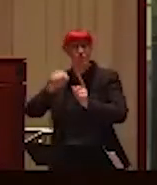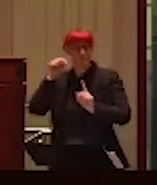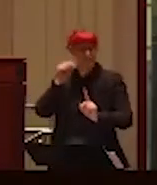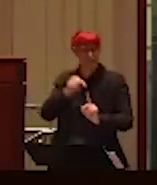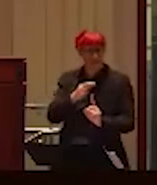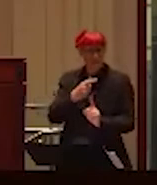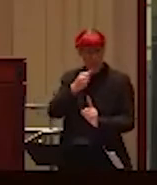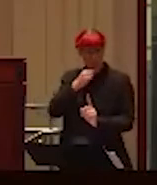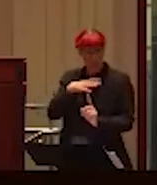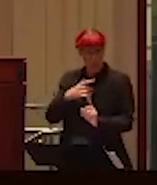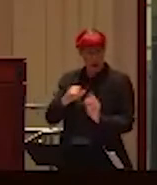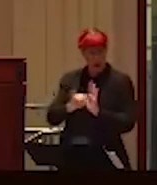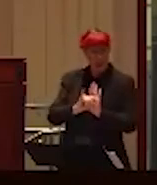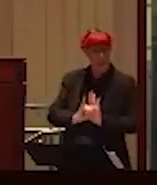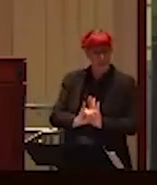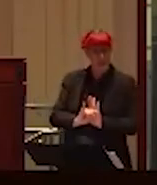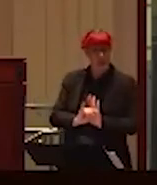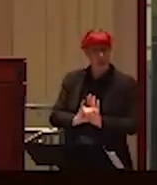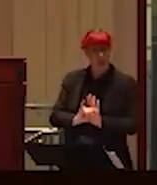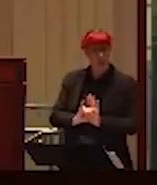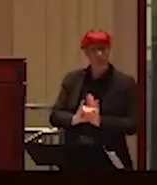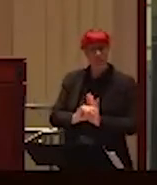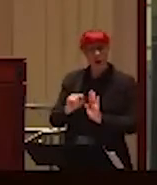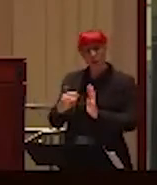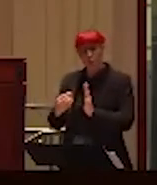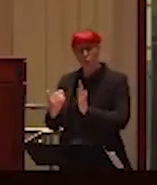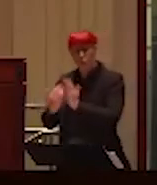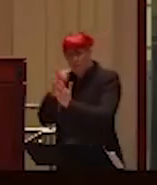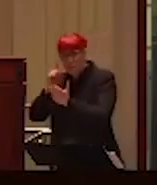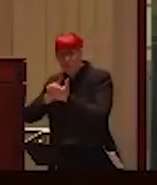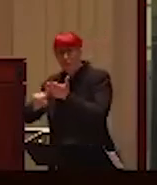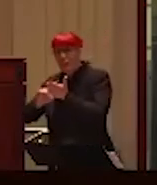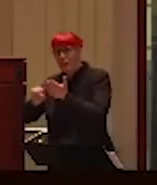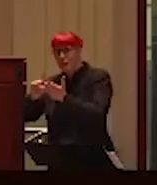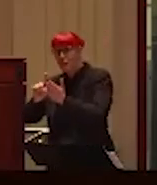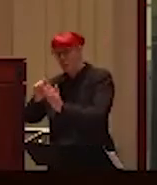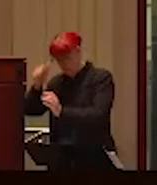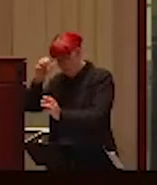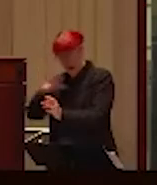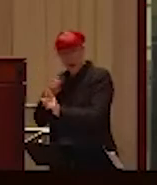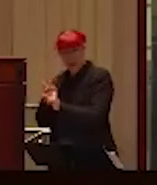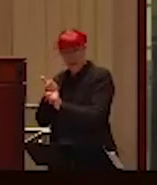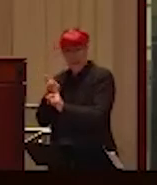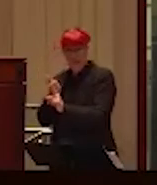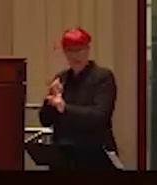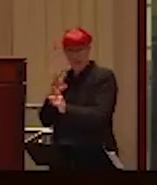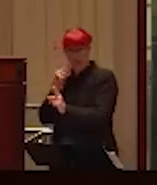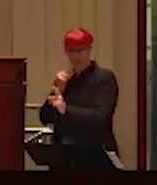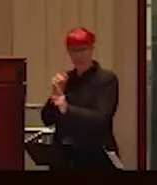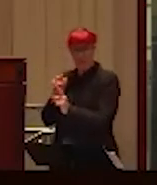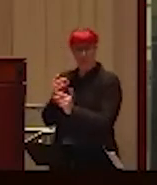what goes into that. And there's this new emerging research about for men who experience partner violence, how is their masculinity